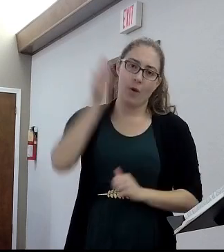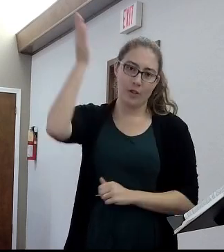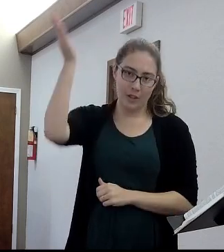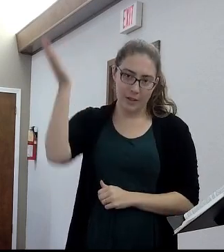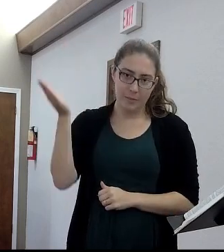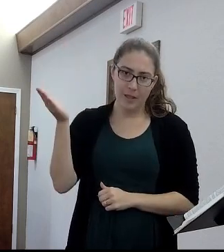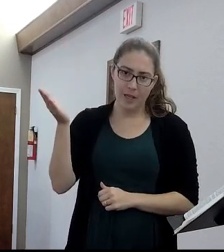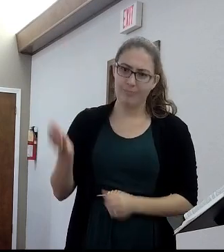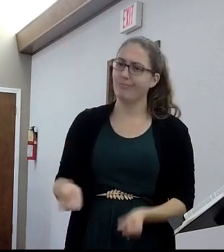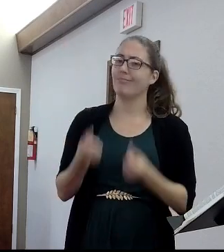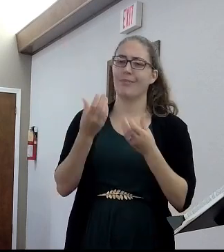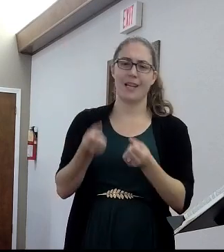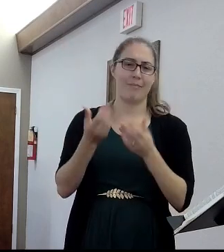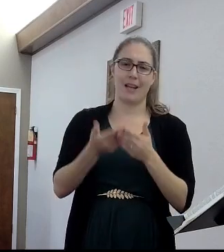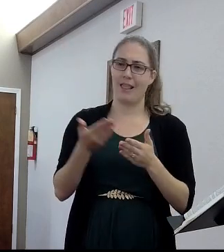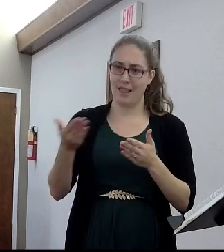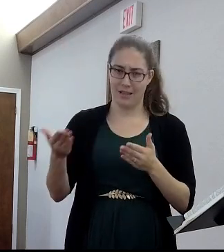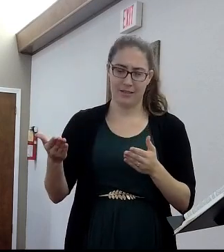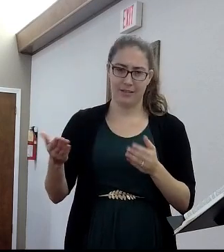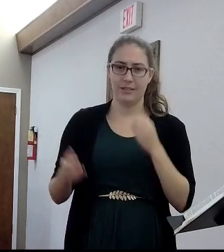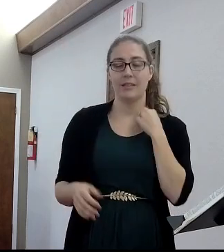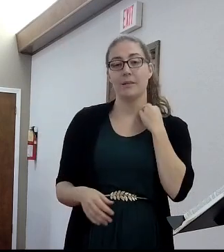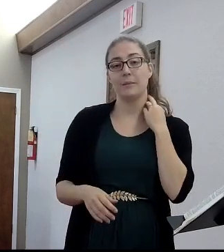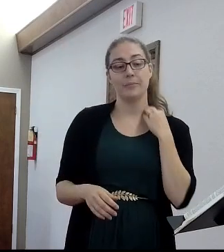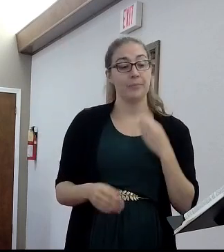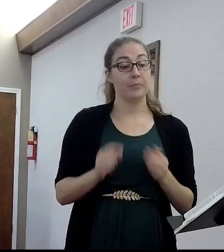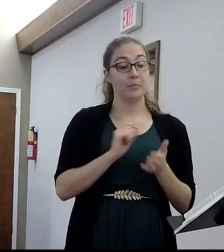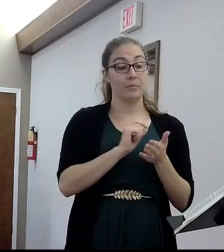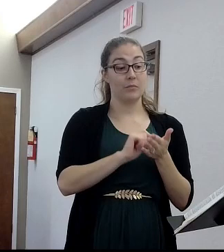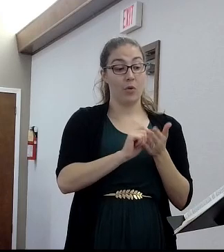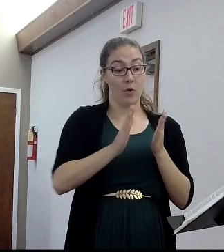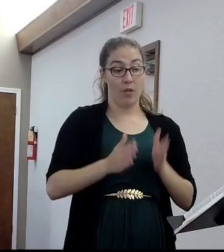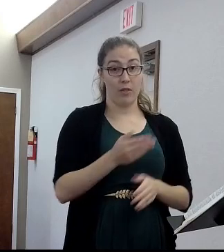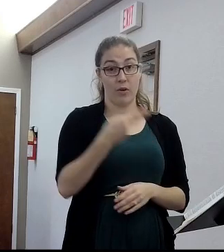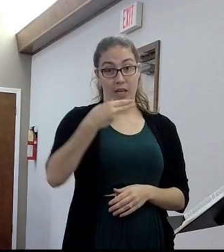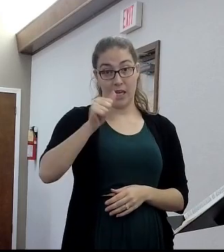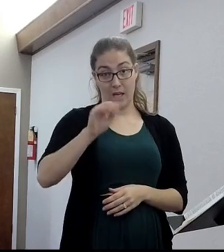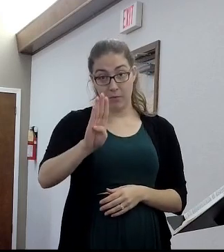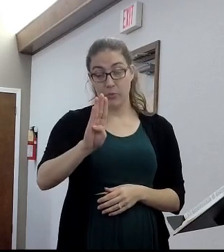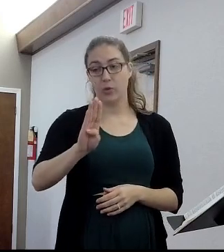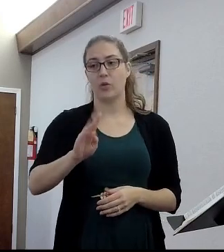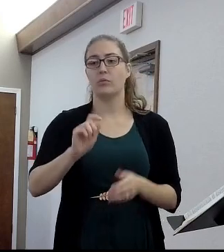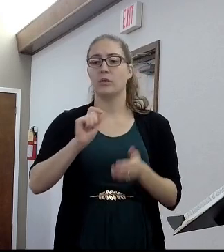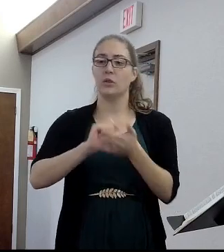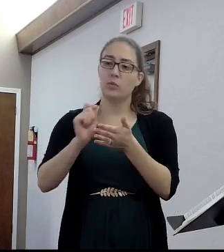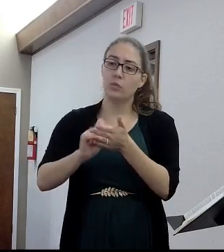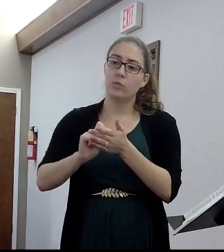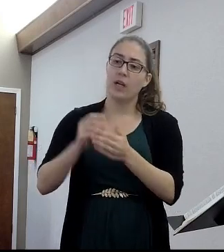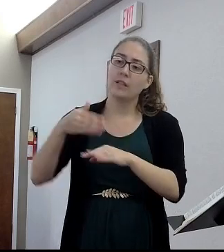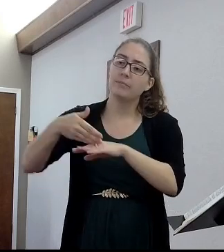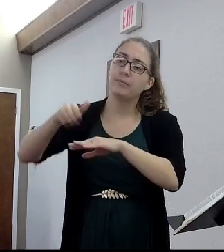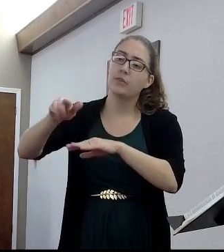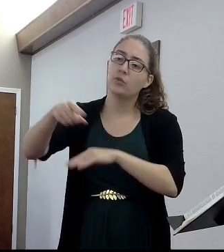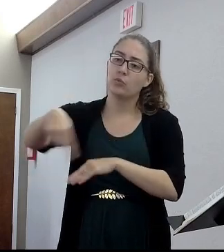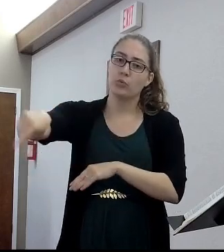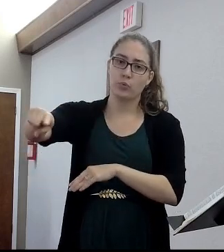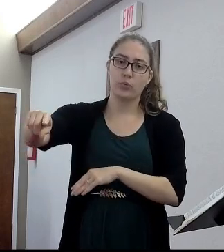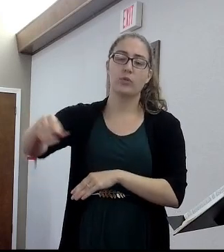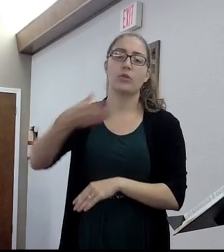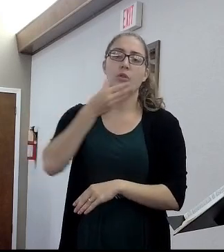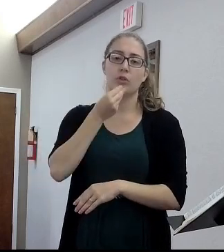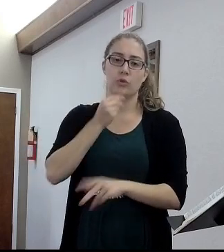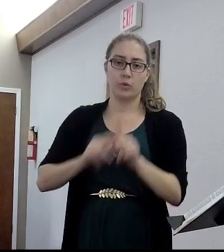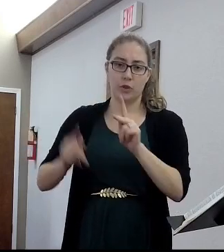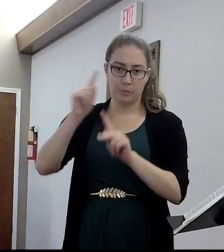as we read Hebrews, he's writing to Hebrew people trying to reconcile what they've always believed with what is true. And it